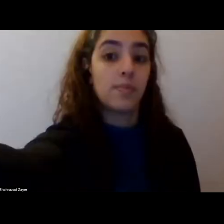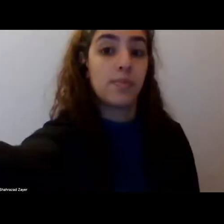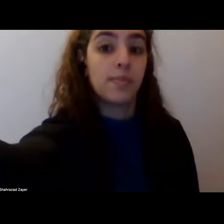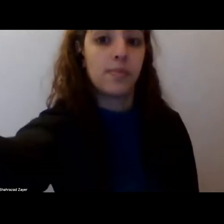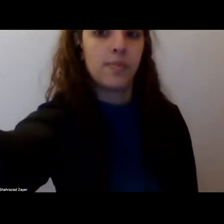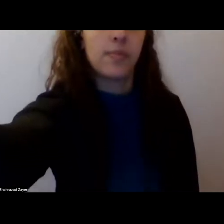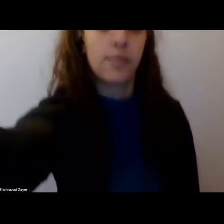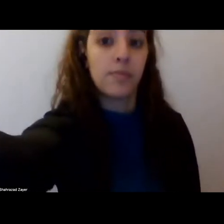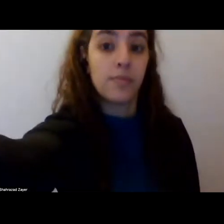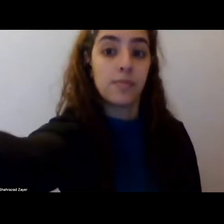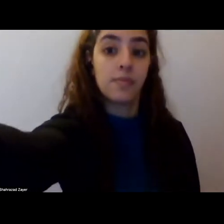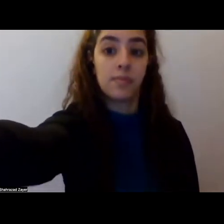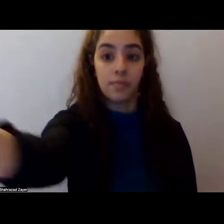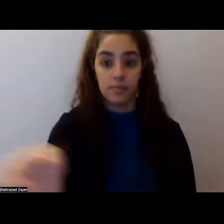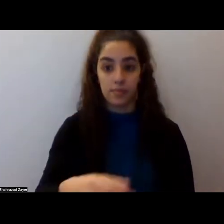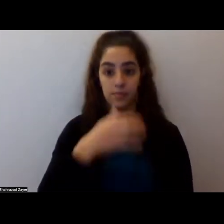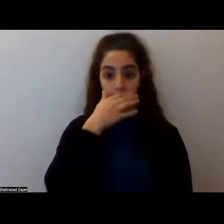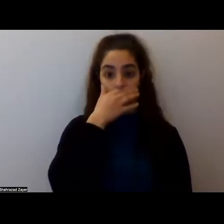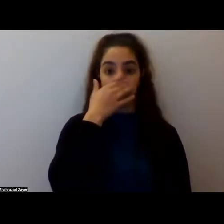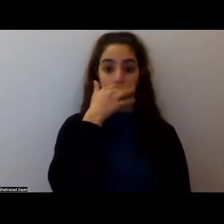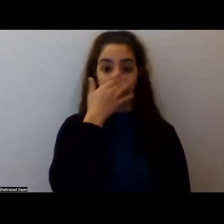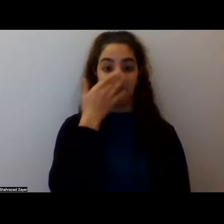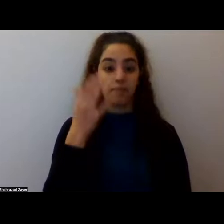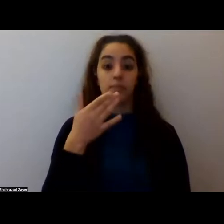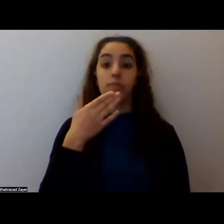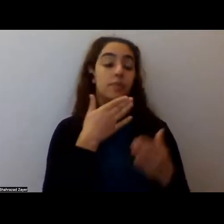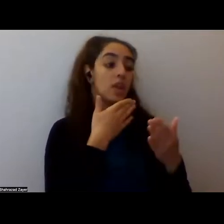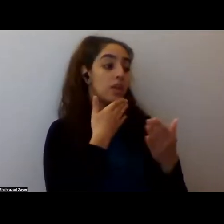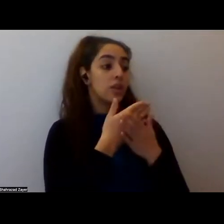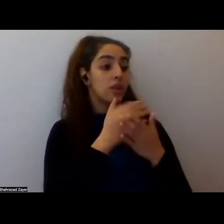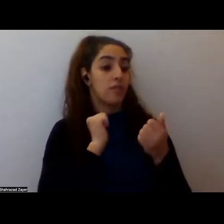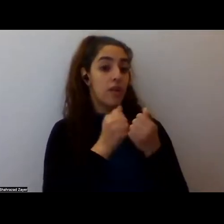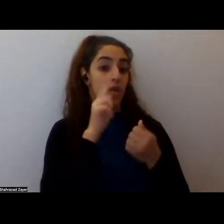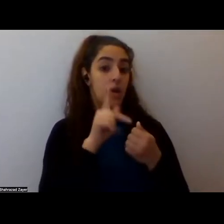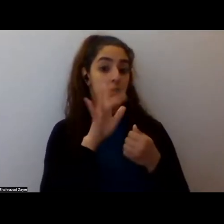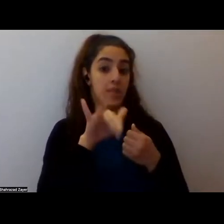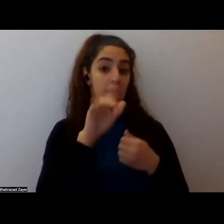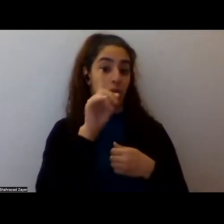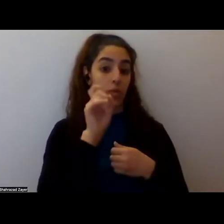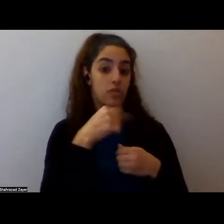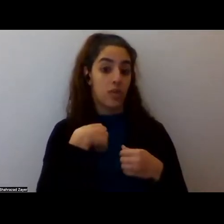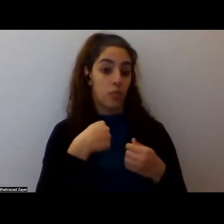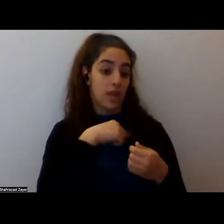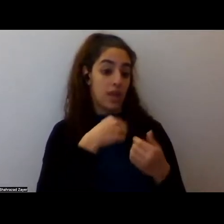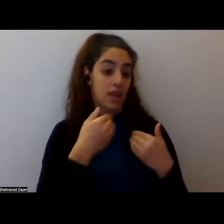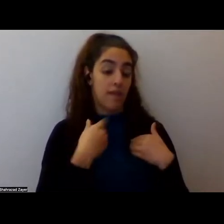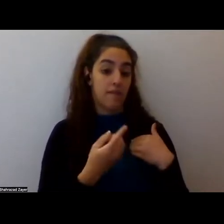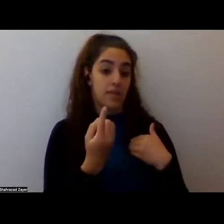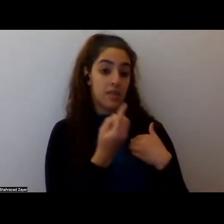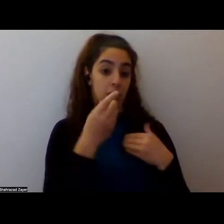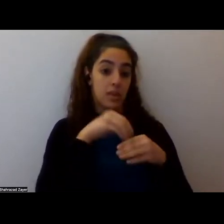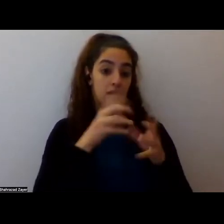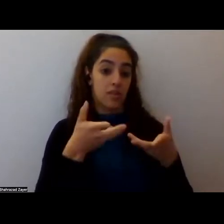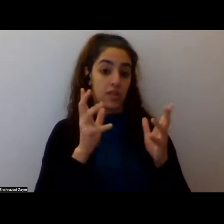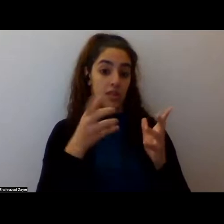Um, I think, uh, it's actually great follow-up to that question because we, um, have someone, uh, in, in the chat who just said,